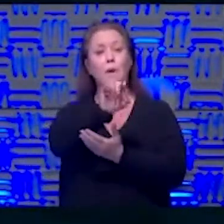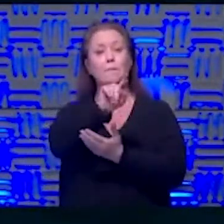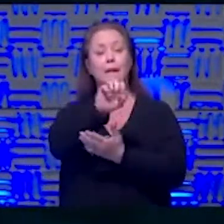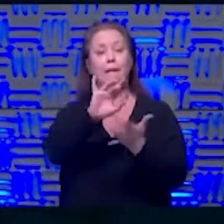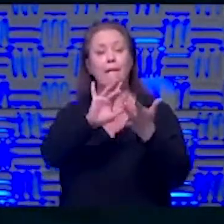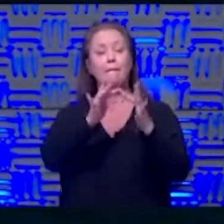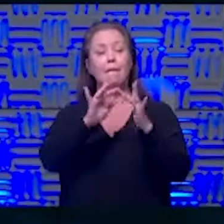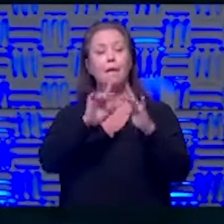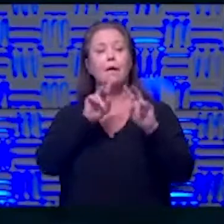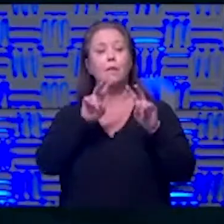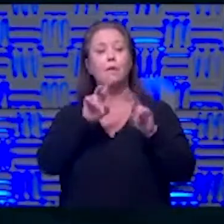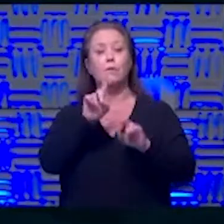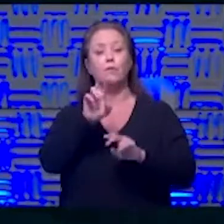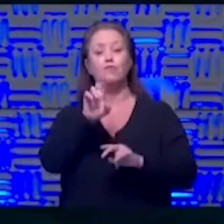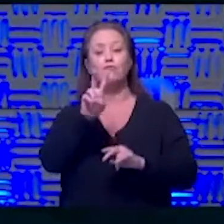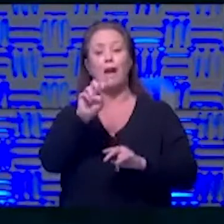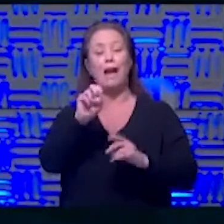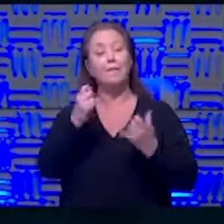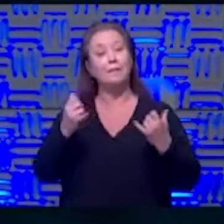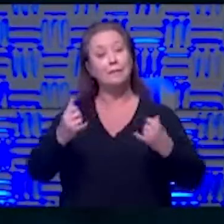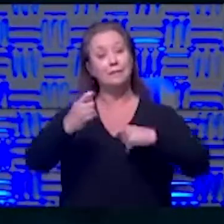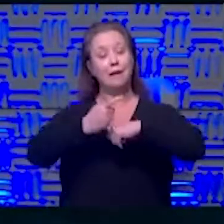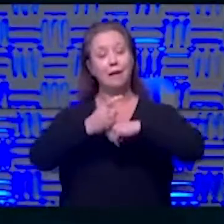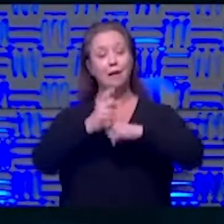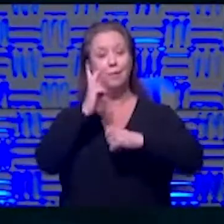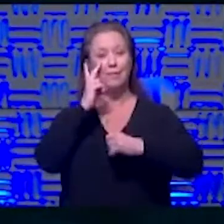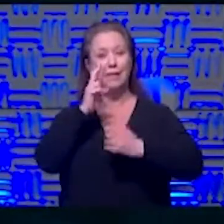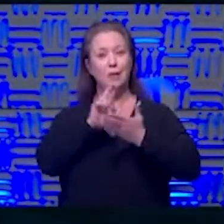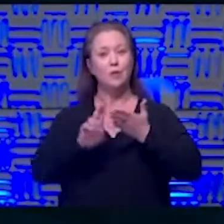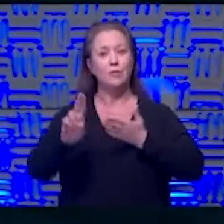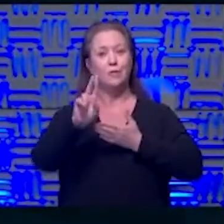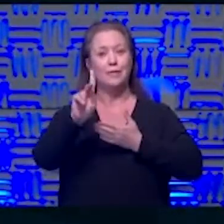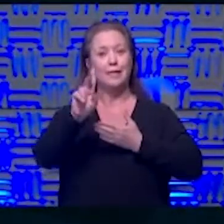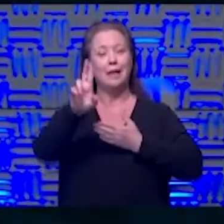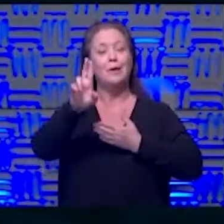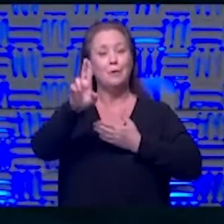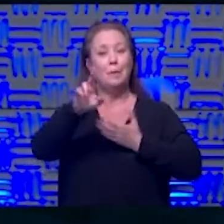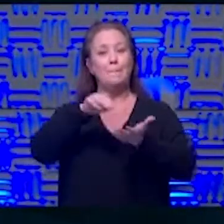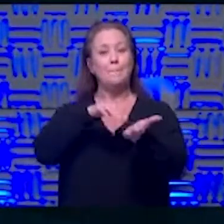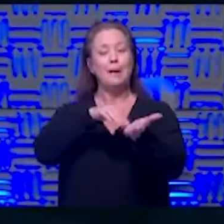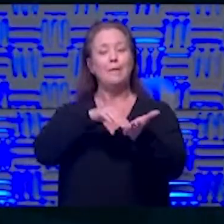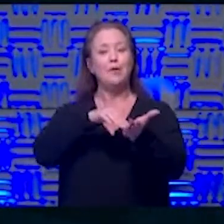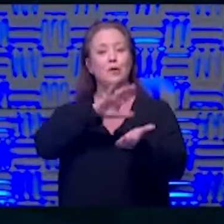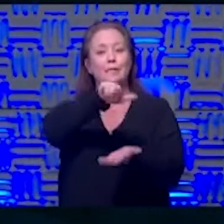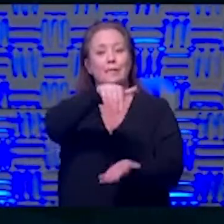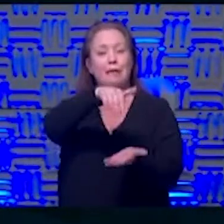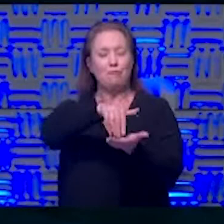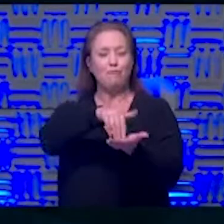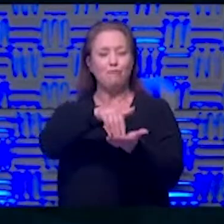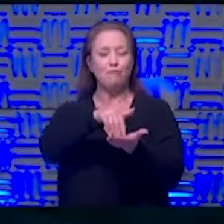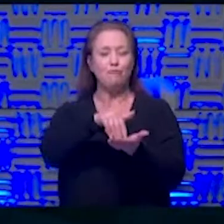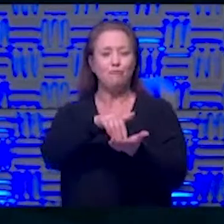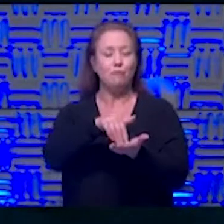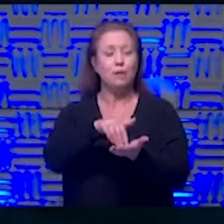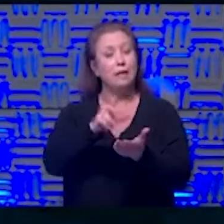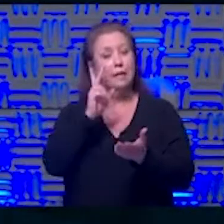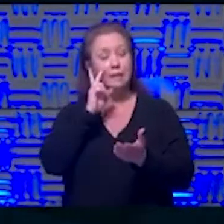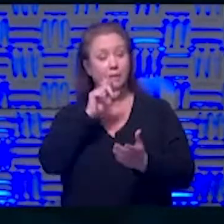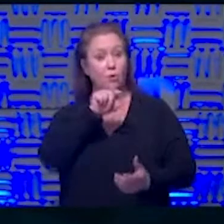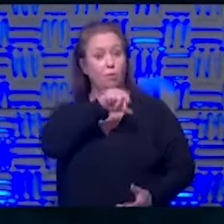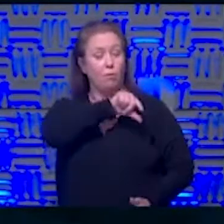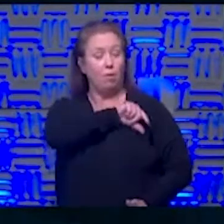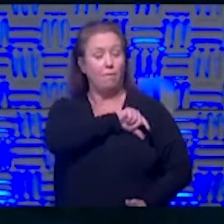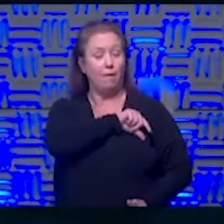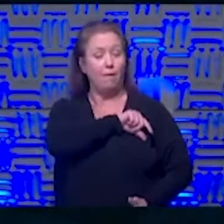look for drives today and you'll see university of kansas medical center um and then definitely check out whether or not you're eligible to